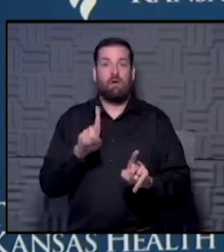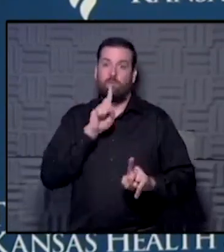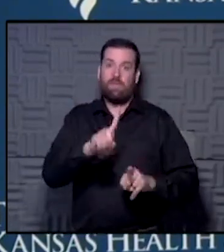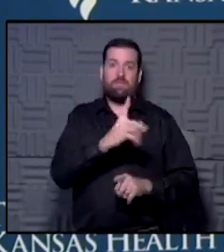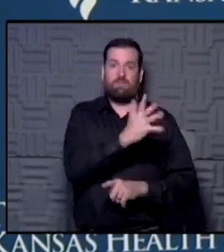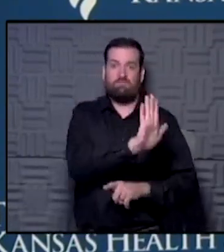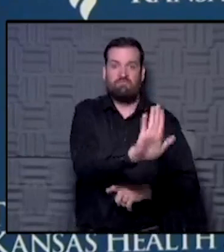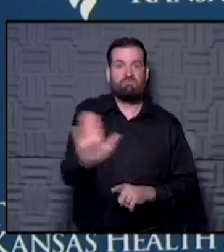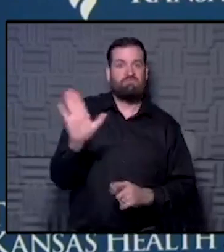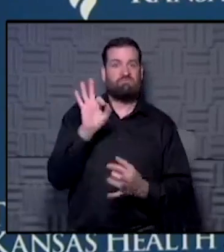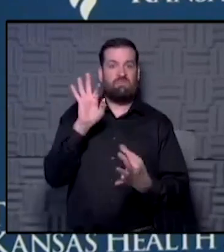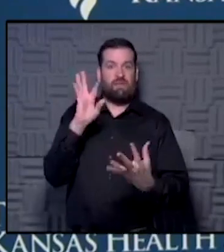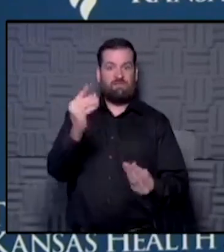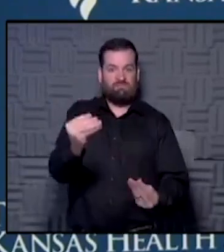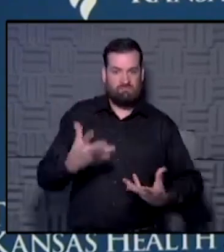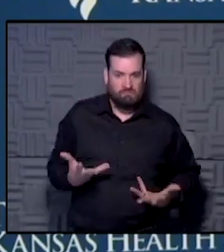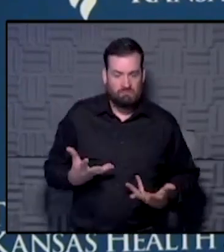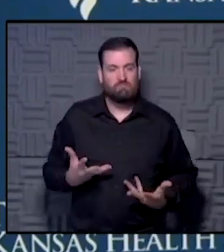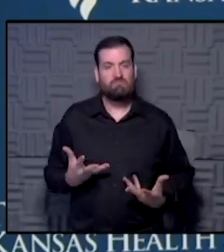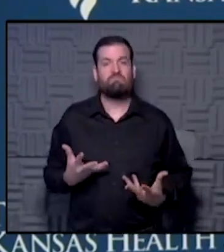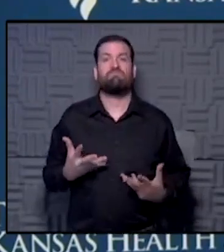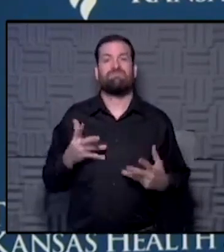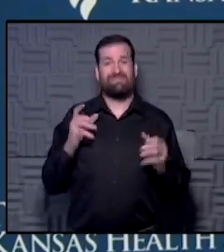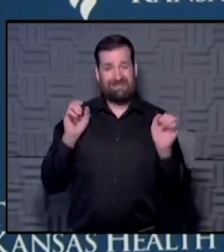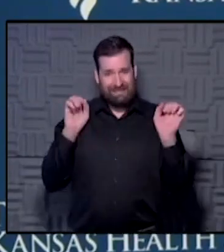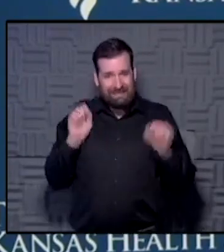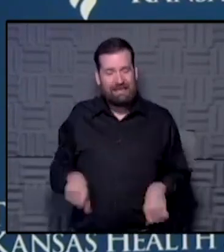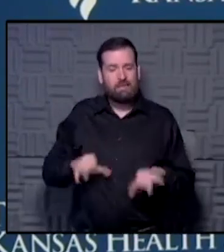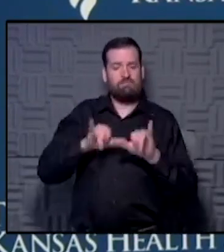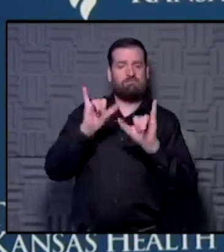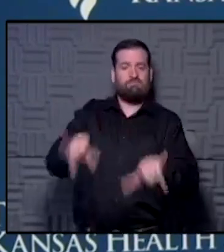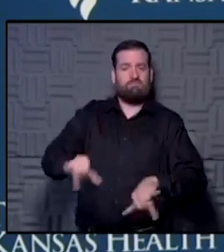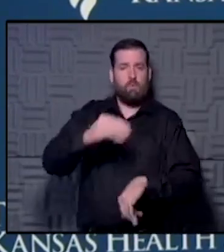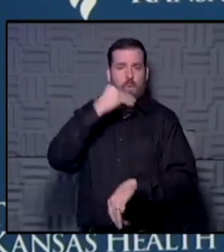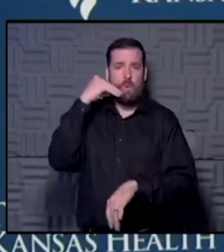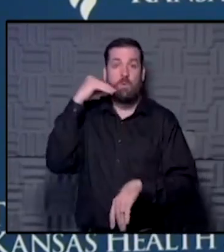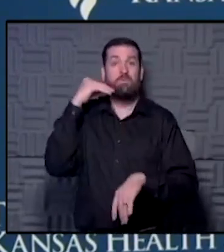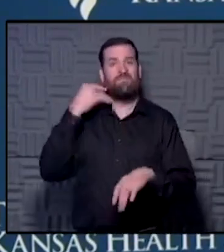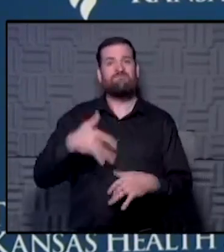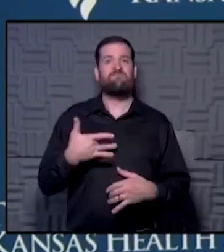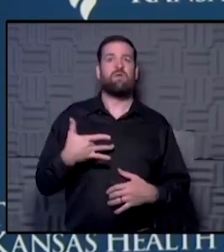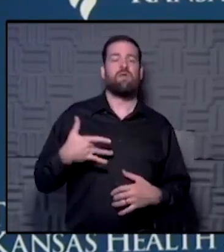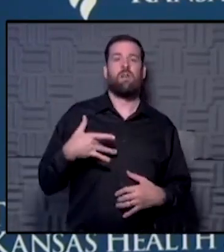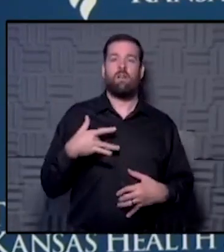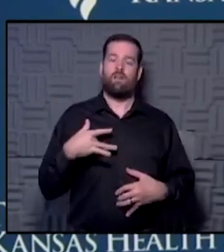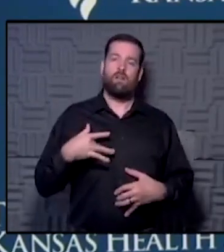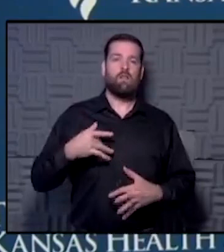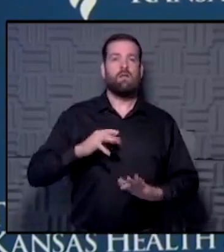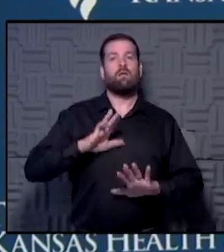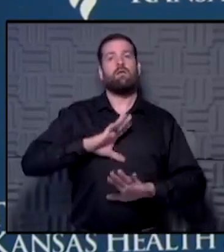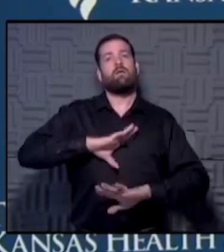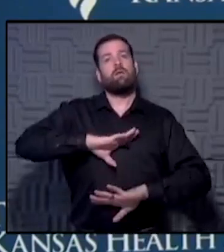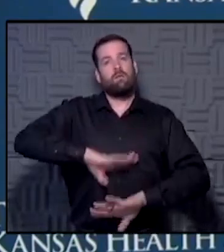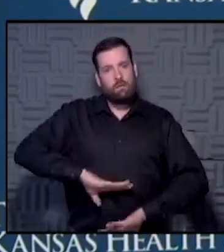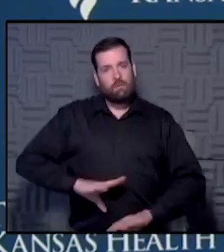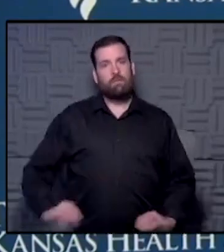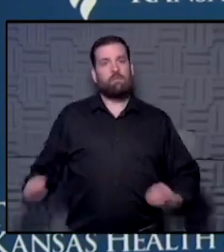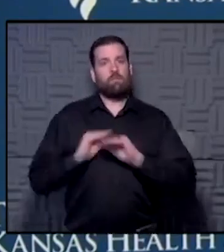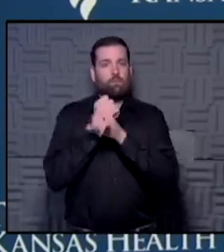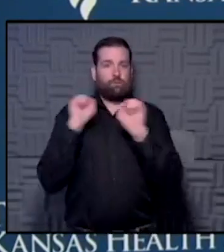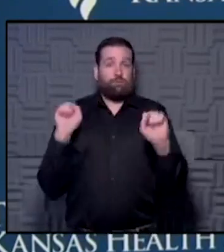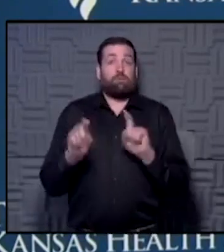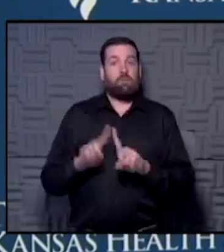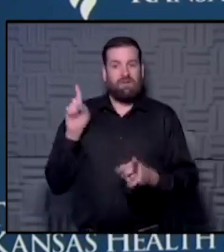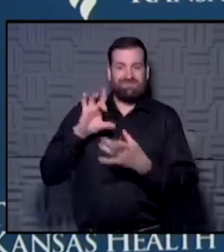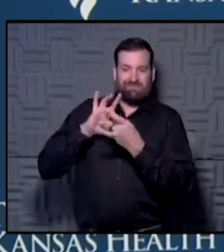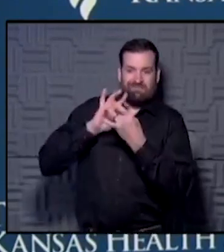that they have been able to do this in the comfort of their own home, which I think is a security feeling to them. But the relationship that they've been